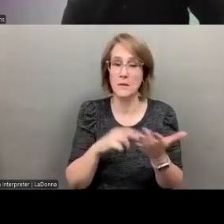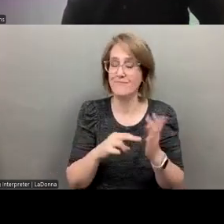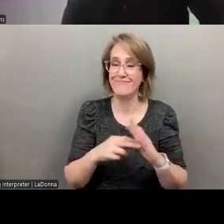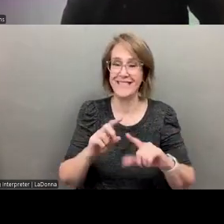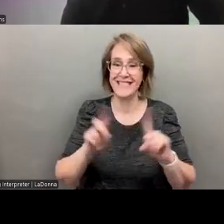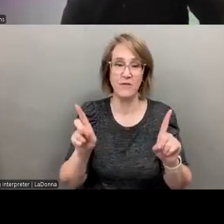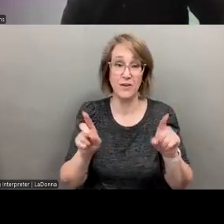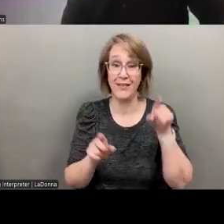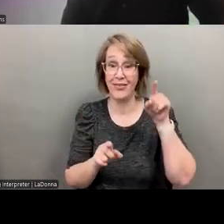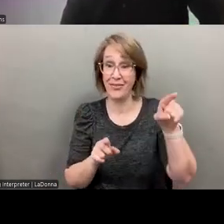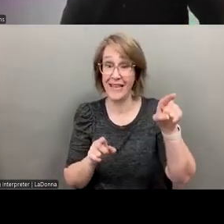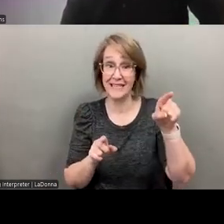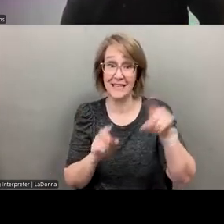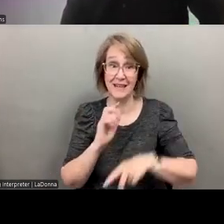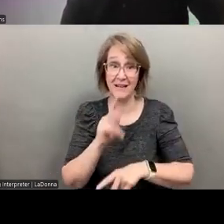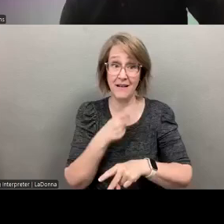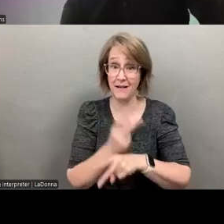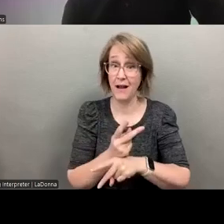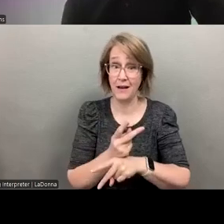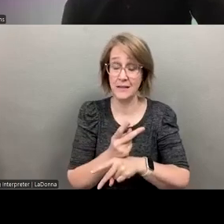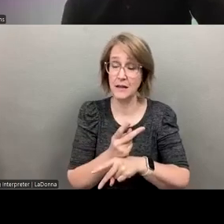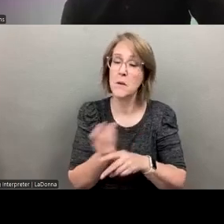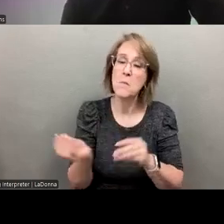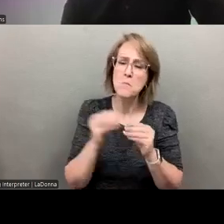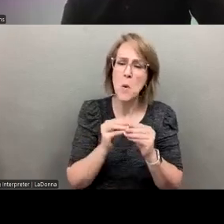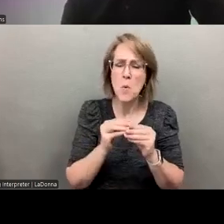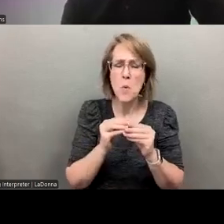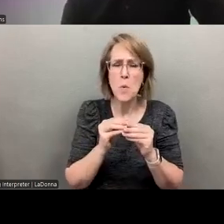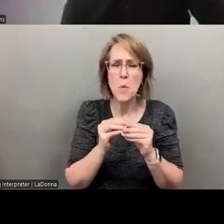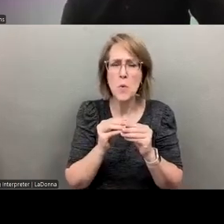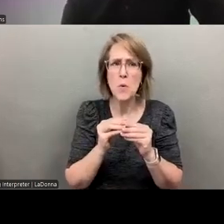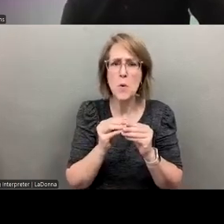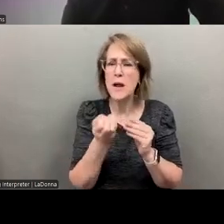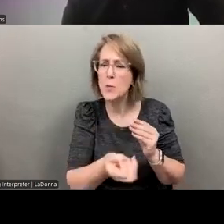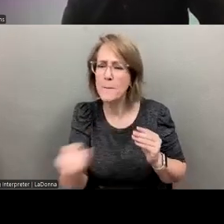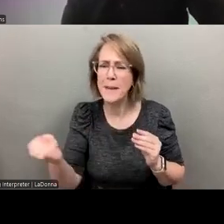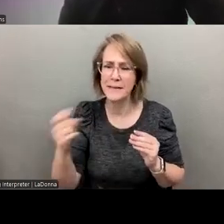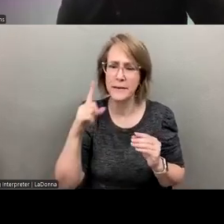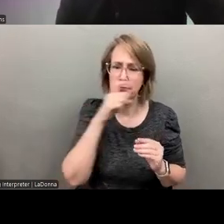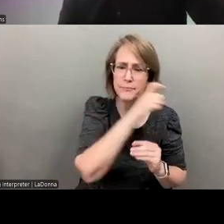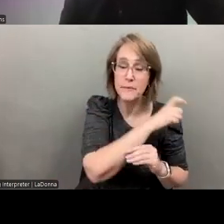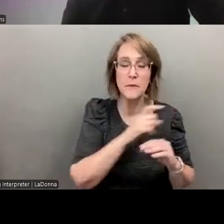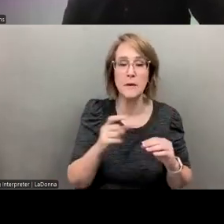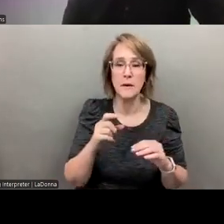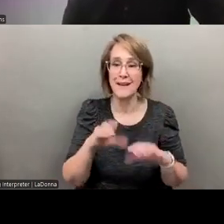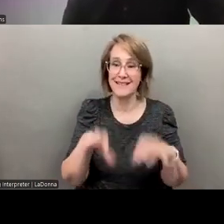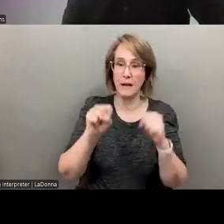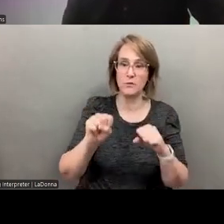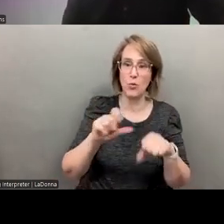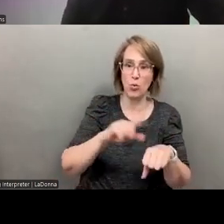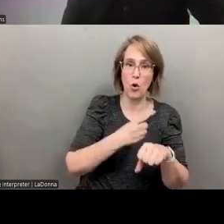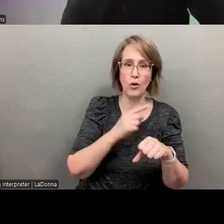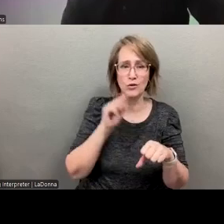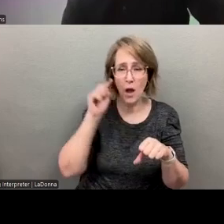a piece of equipment that has a more complicated coverage area. It will take longer to get